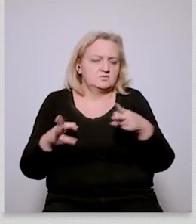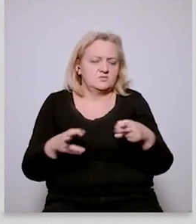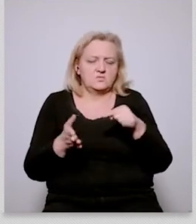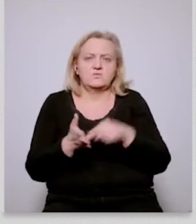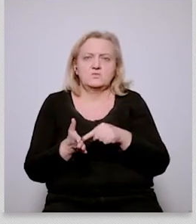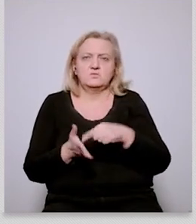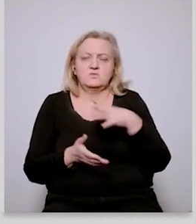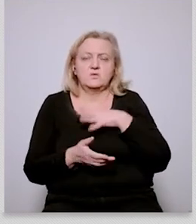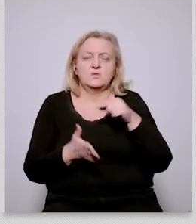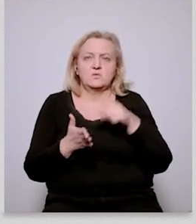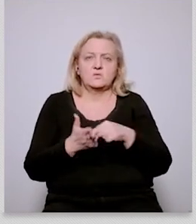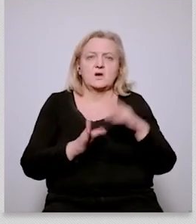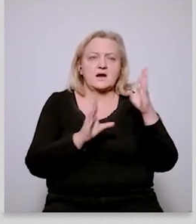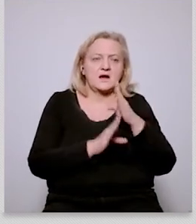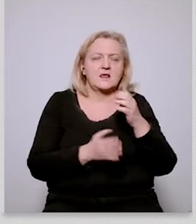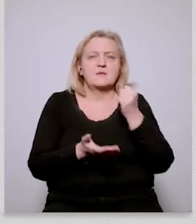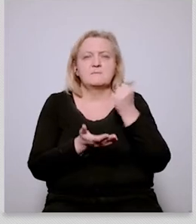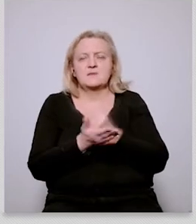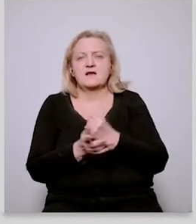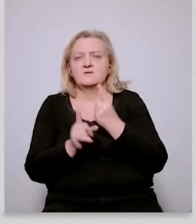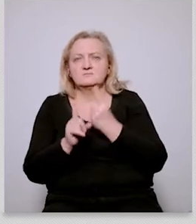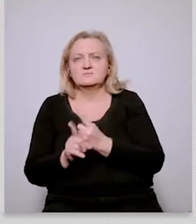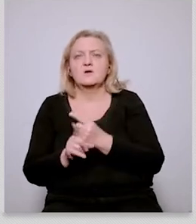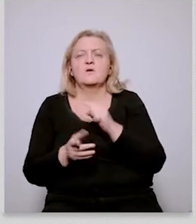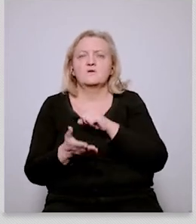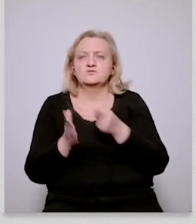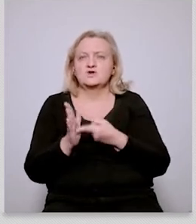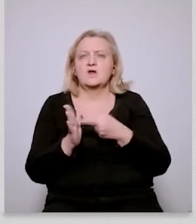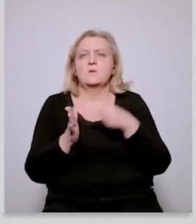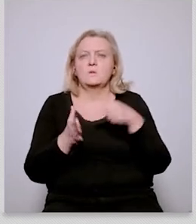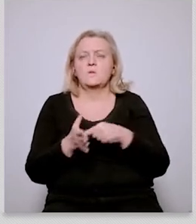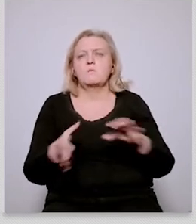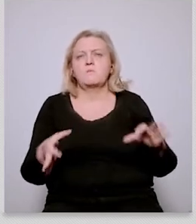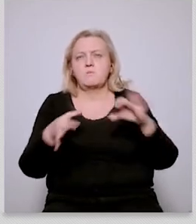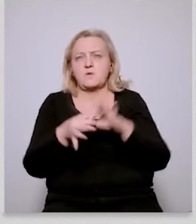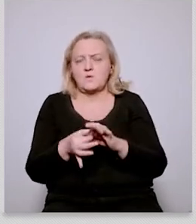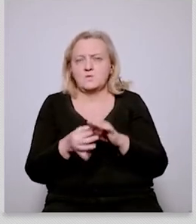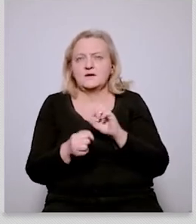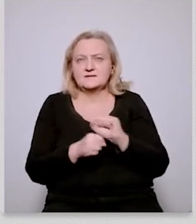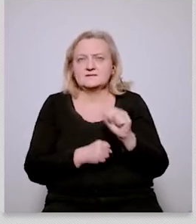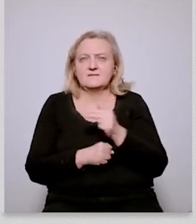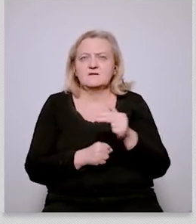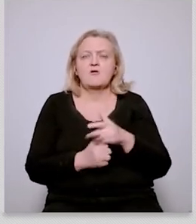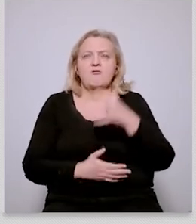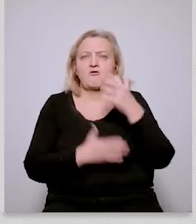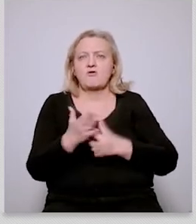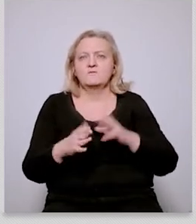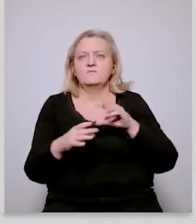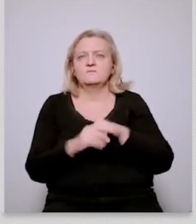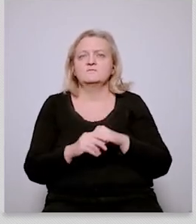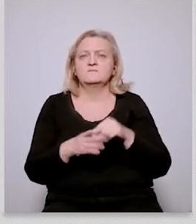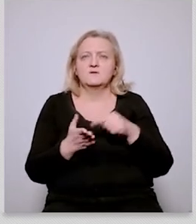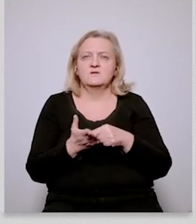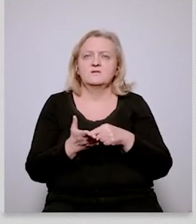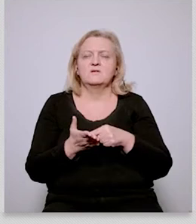joined together and used uh and used as a joint wedge issue i'll just finish on saying one thing which is